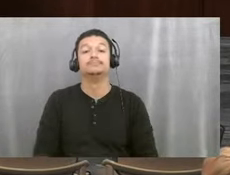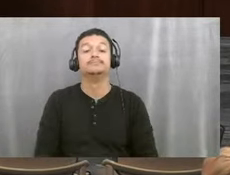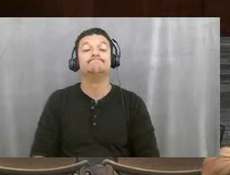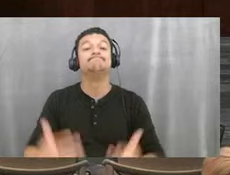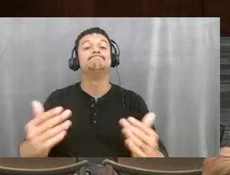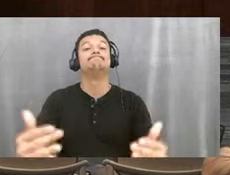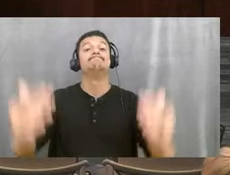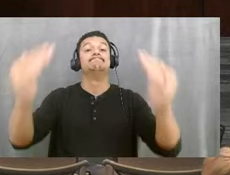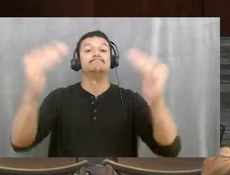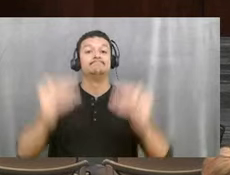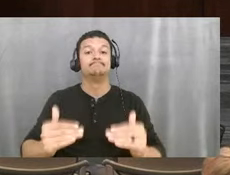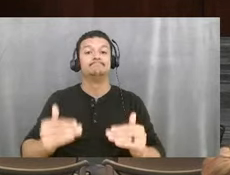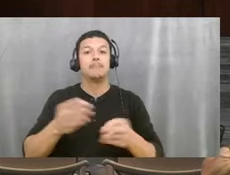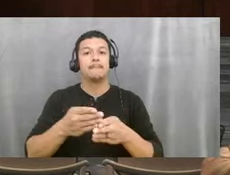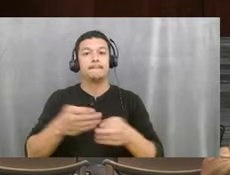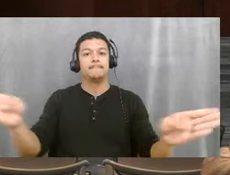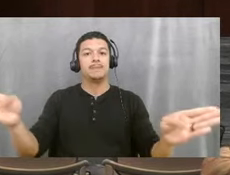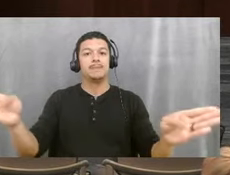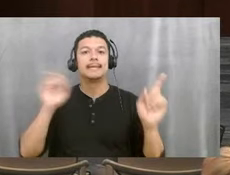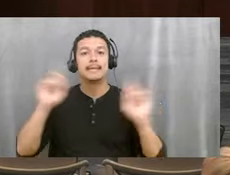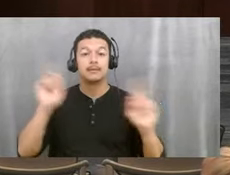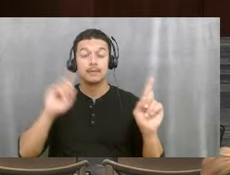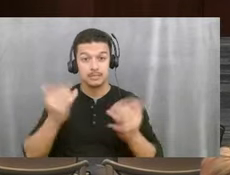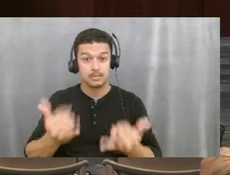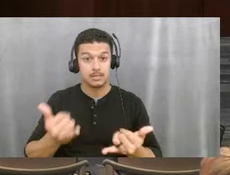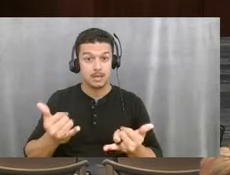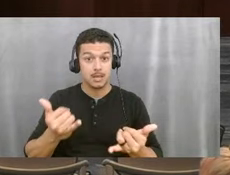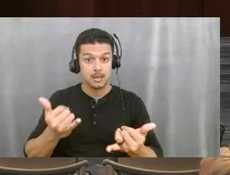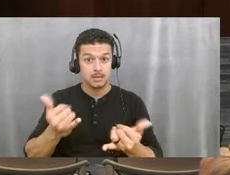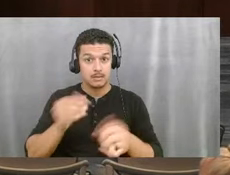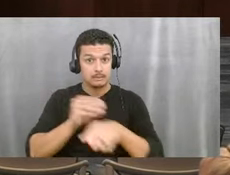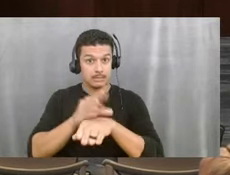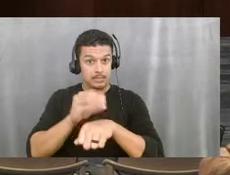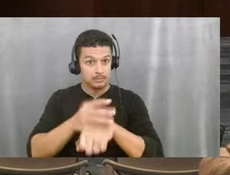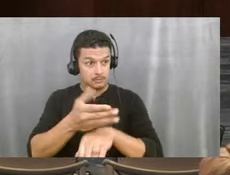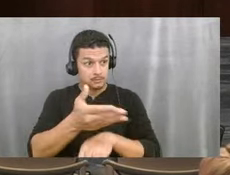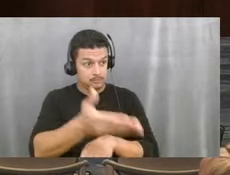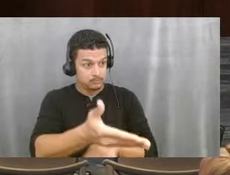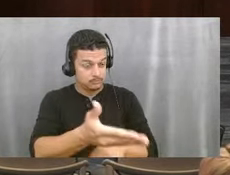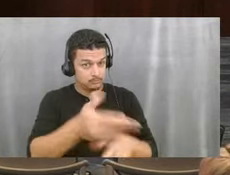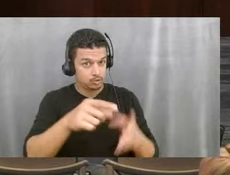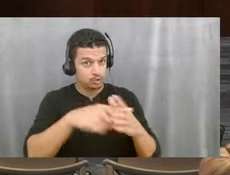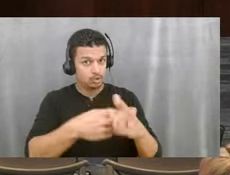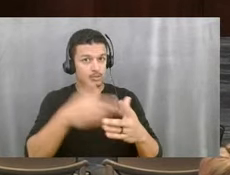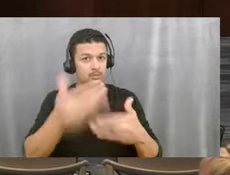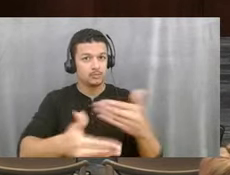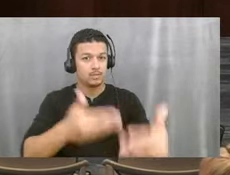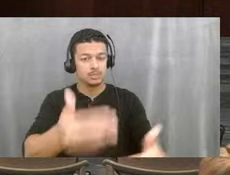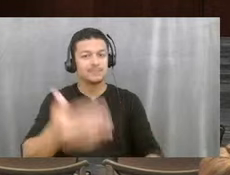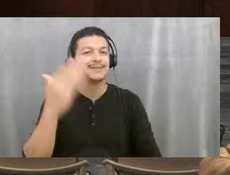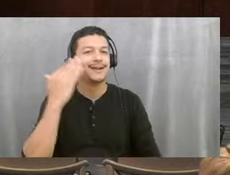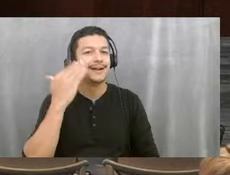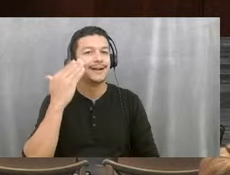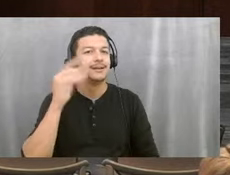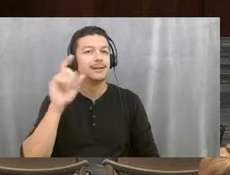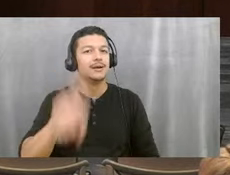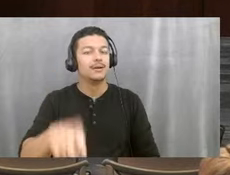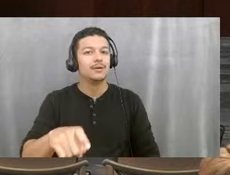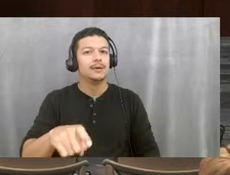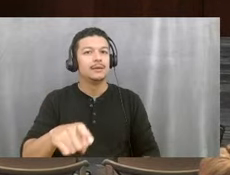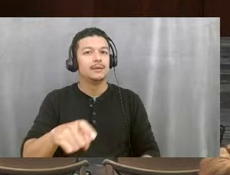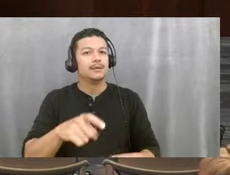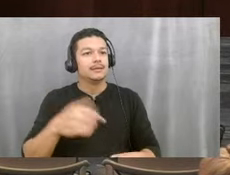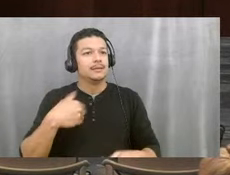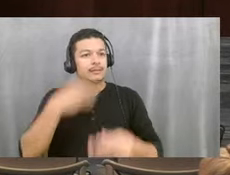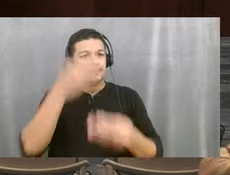public hearing and counsel, I'm going to turn to you to begin the process. I know we have to make our disclosures at this point. Does